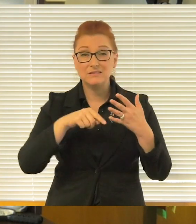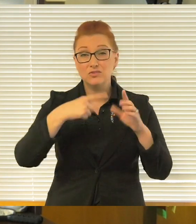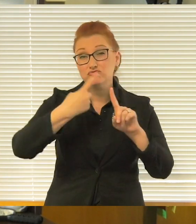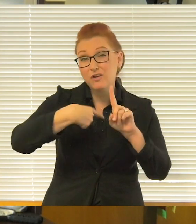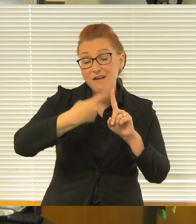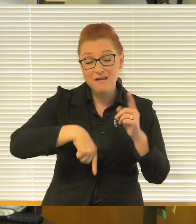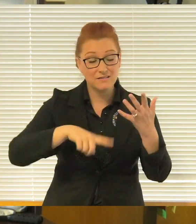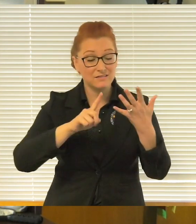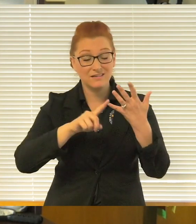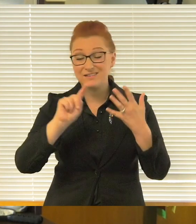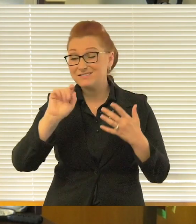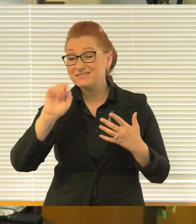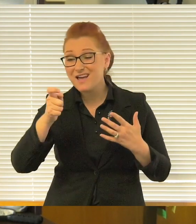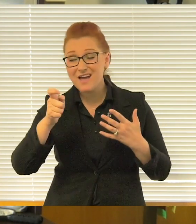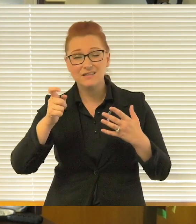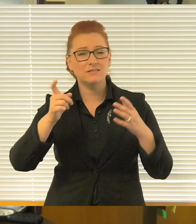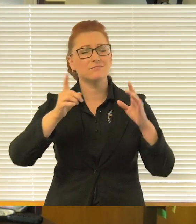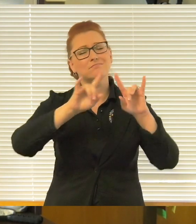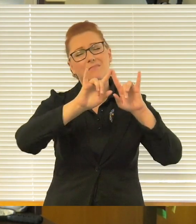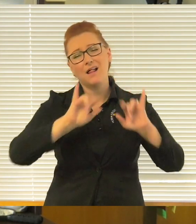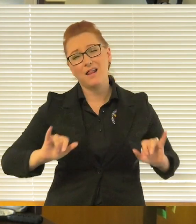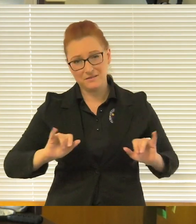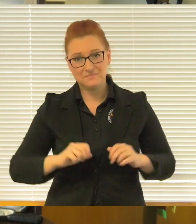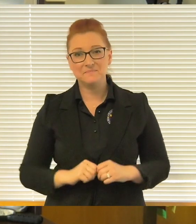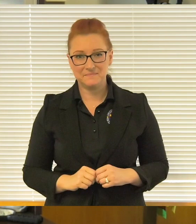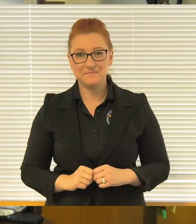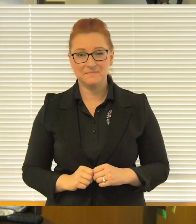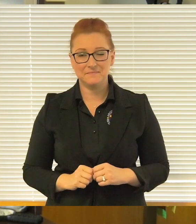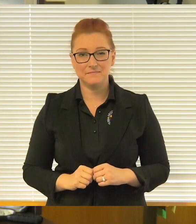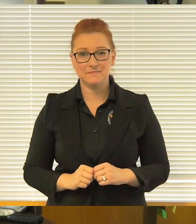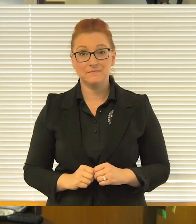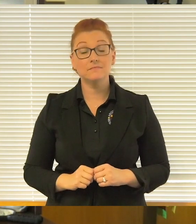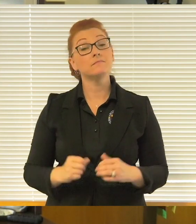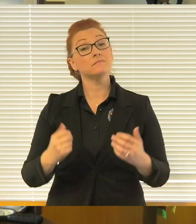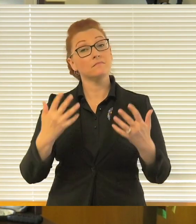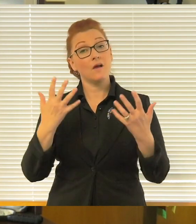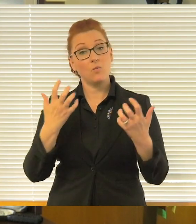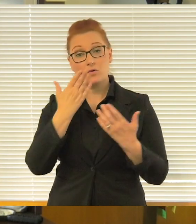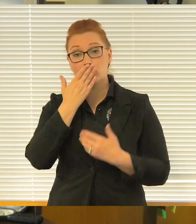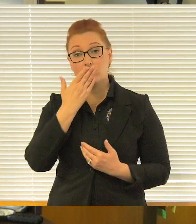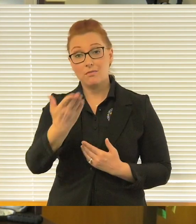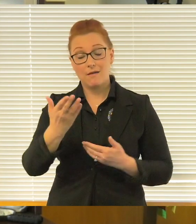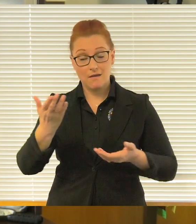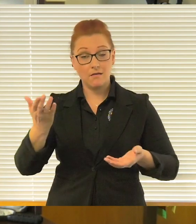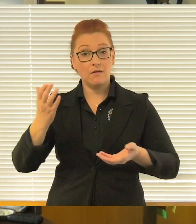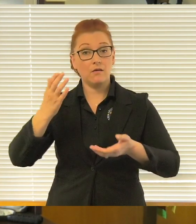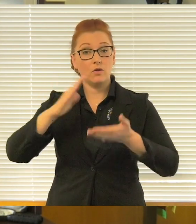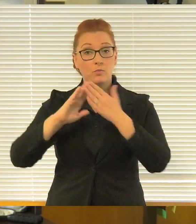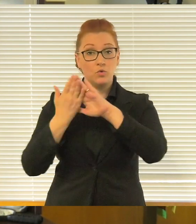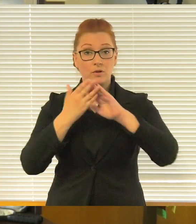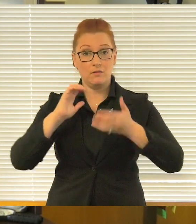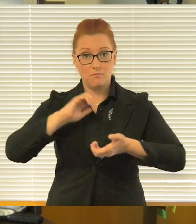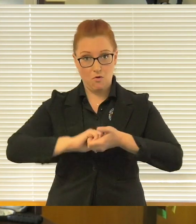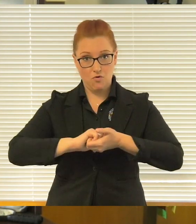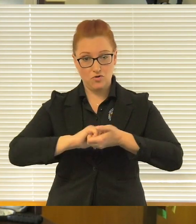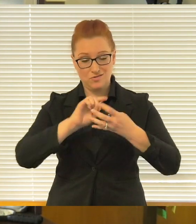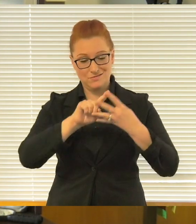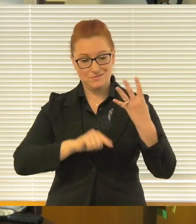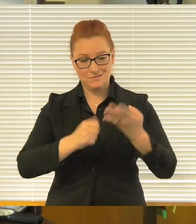taxes, or other business-related items. I want to thank our community partners to help make this possible.